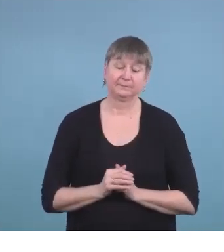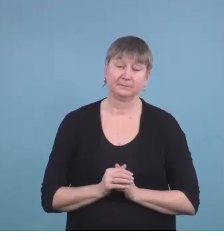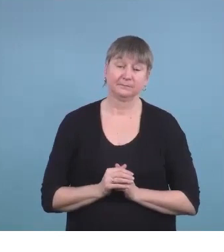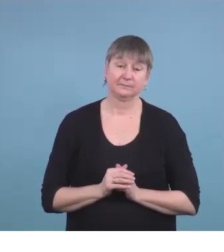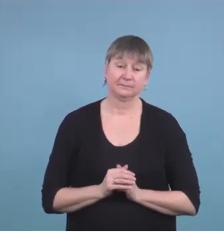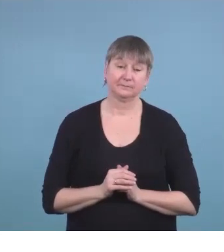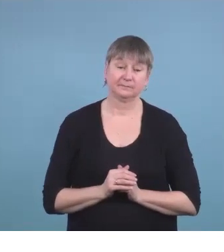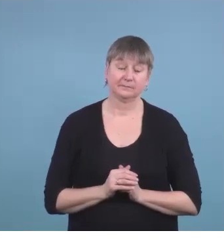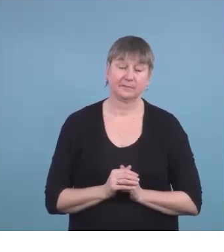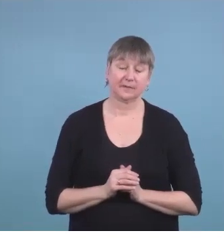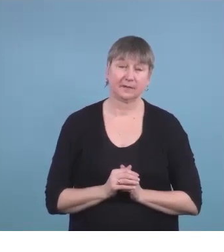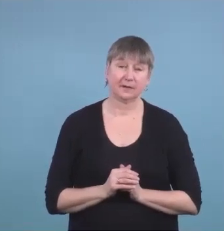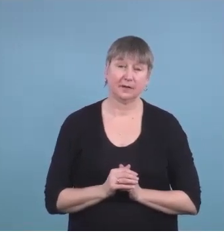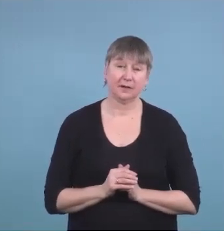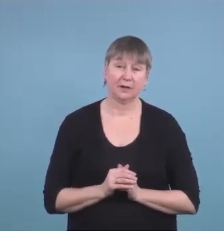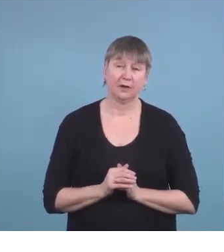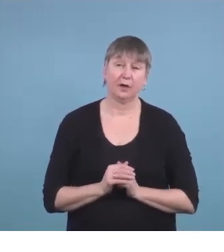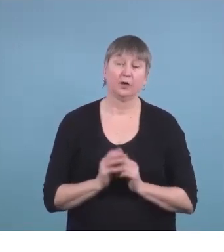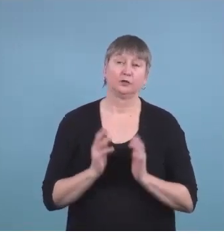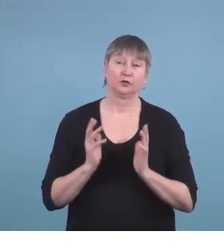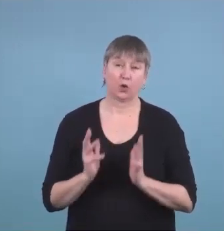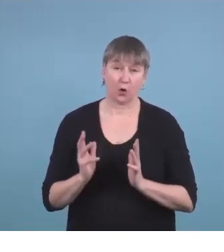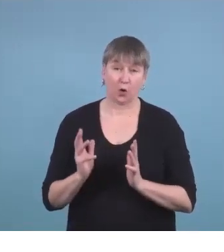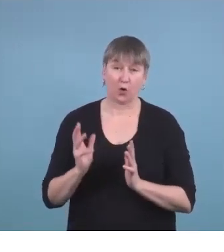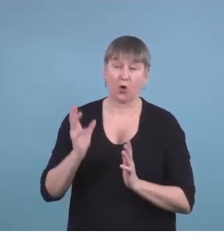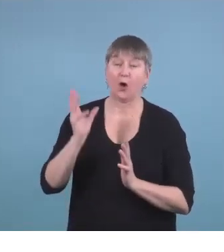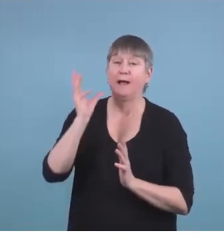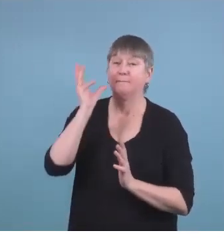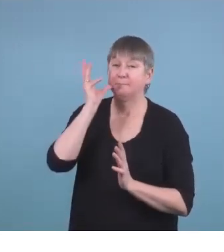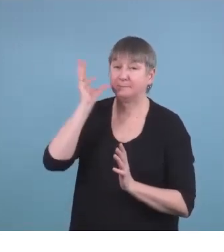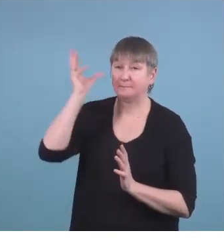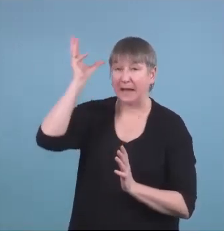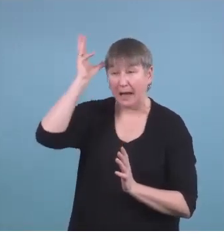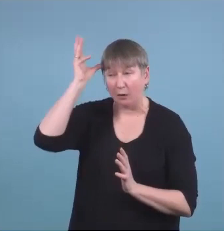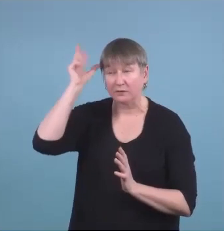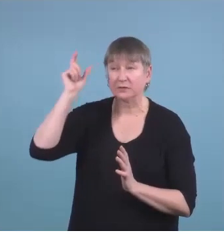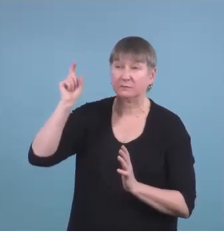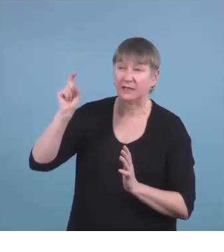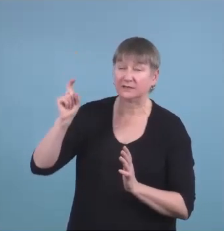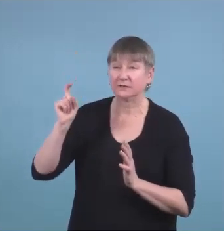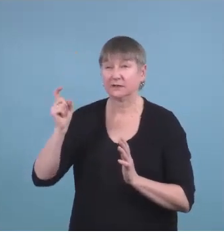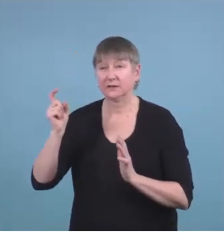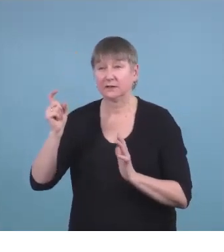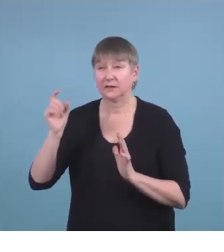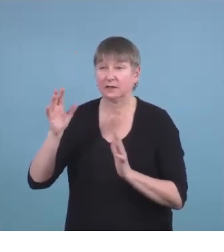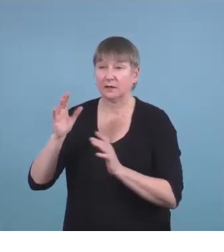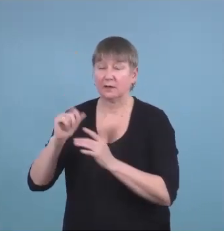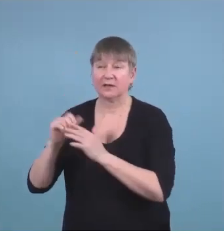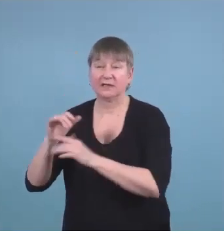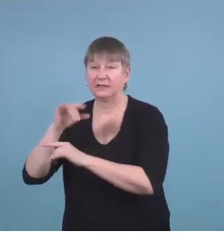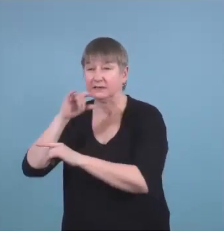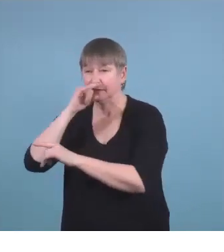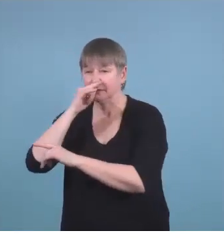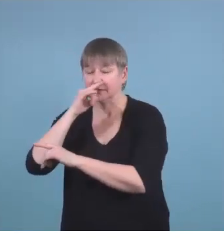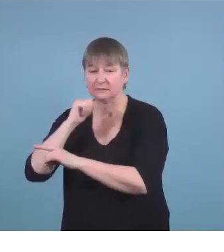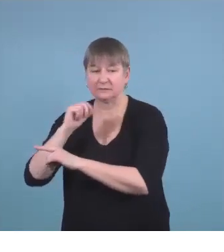so parents must begin by 8 16 they need to have all the paperwork